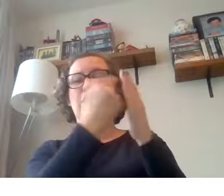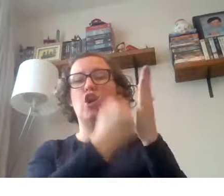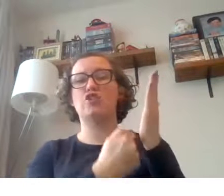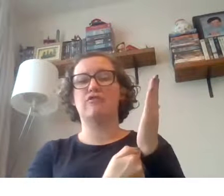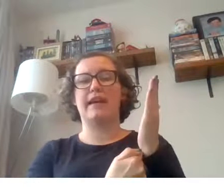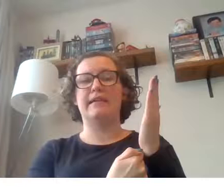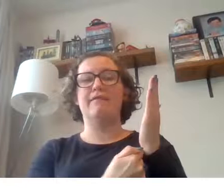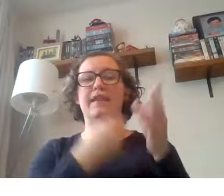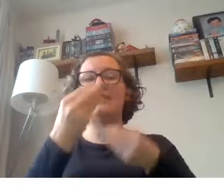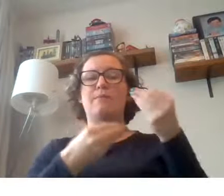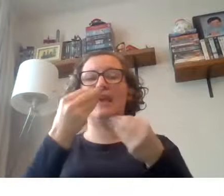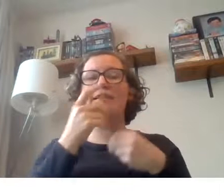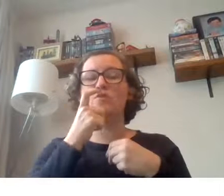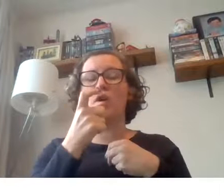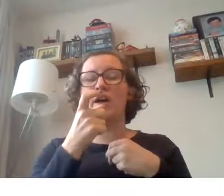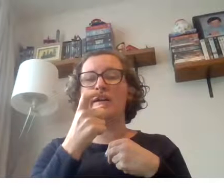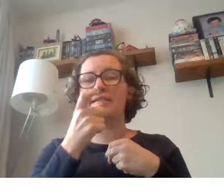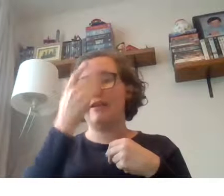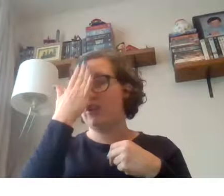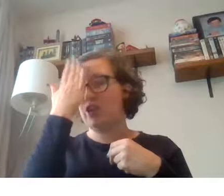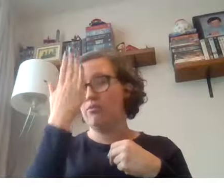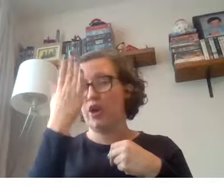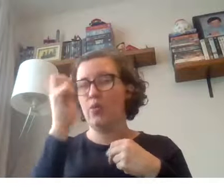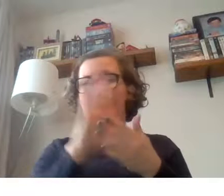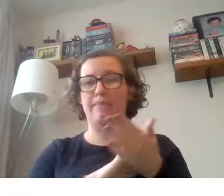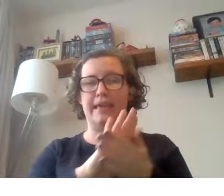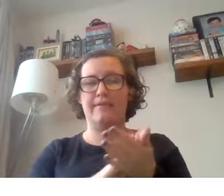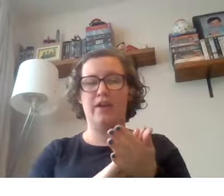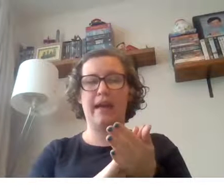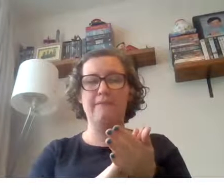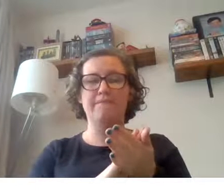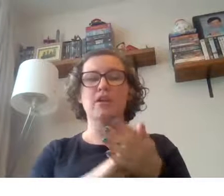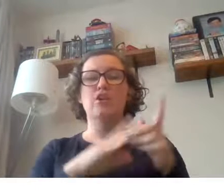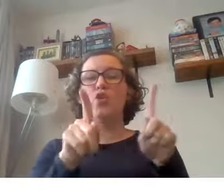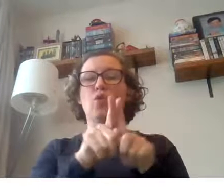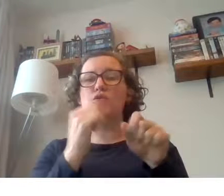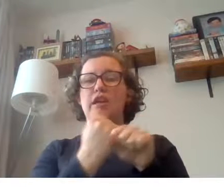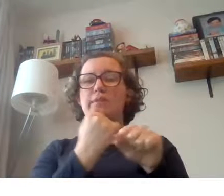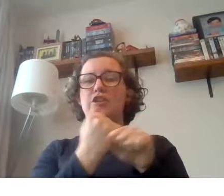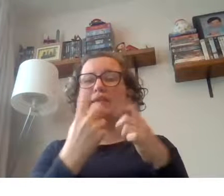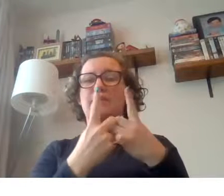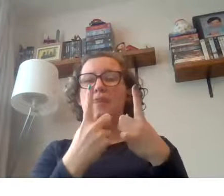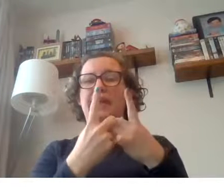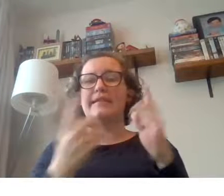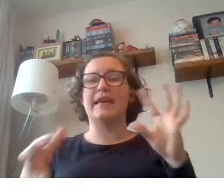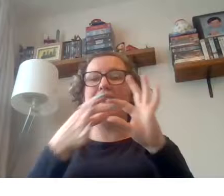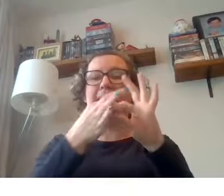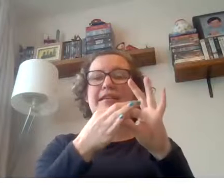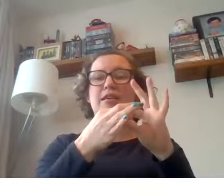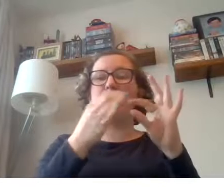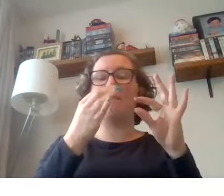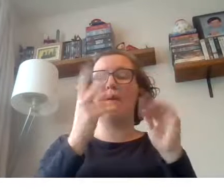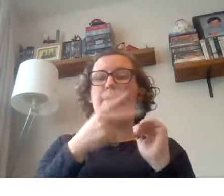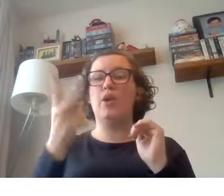the book there's a glossary that explains words if you don't know what they mean okay you're also going to be doing some things